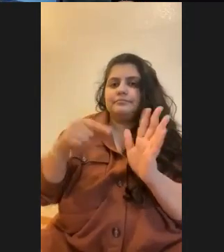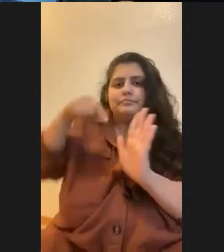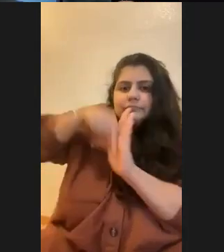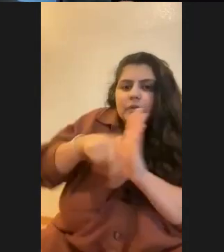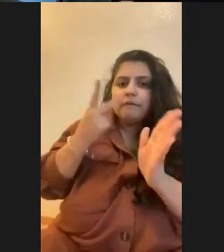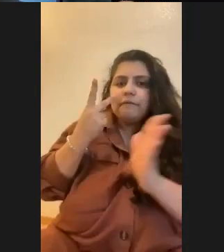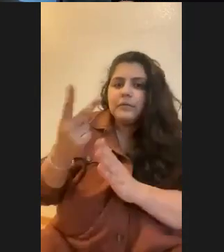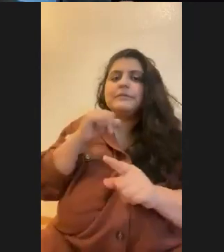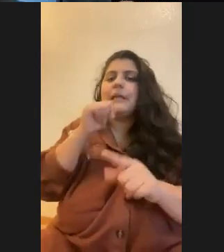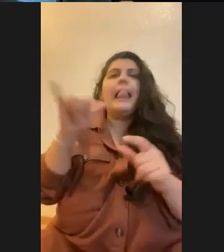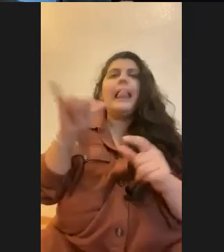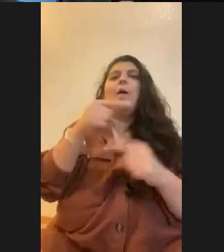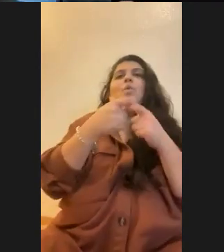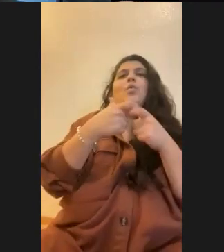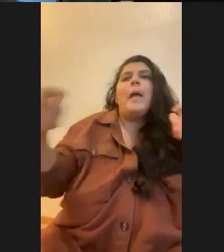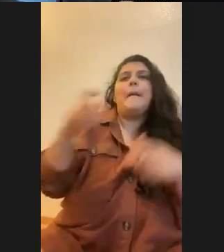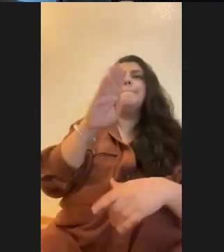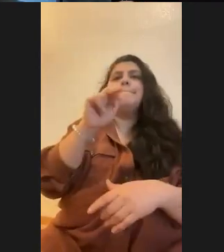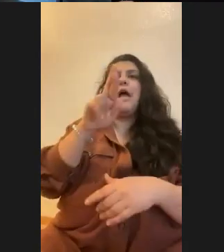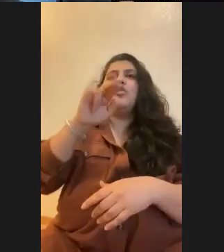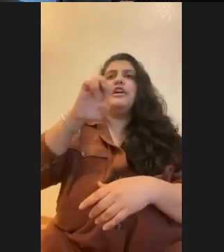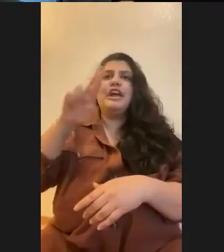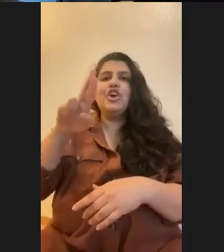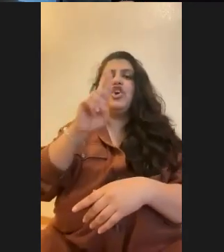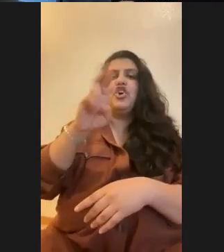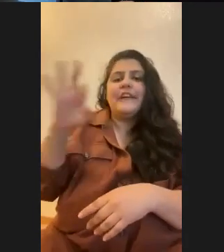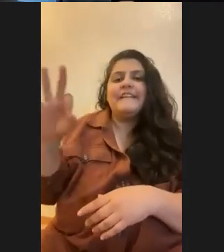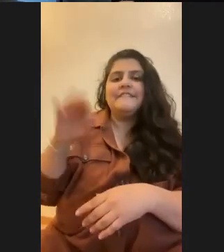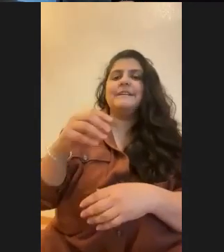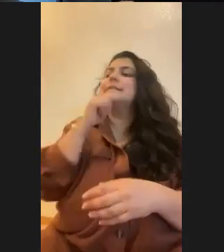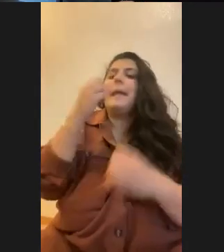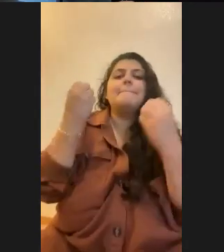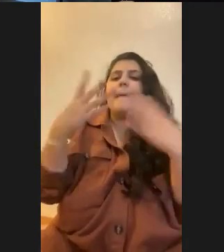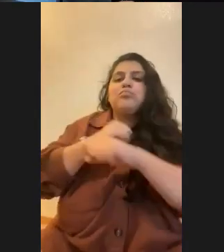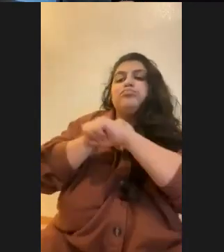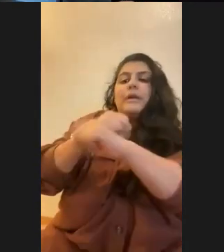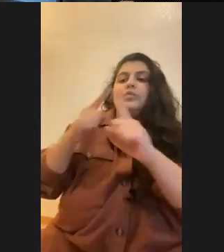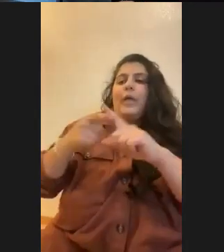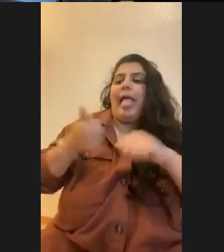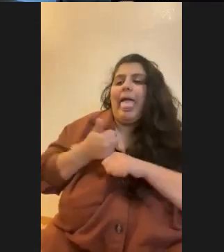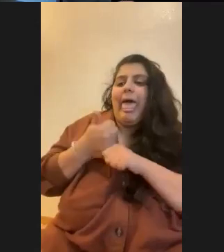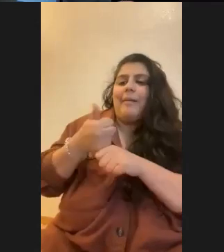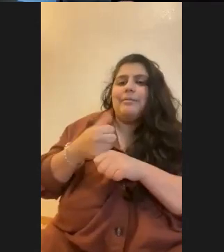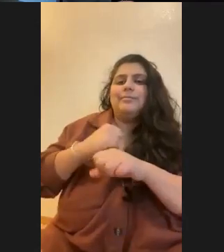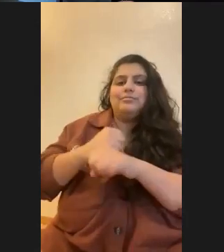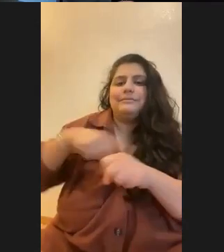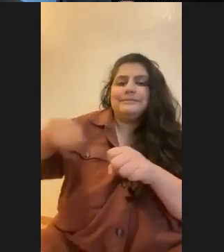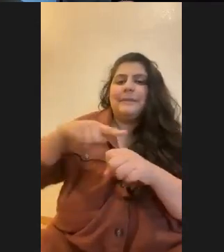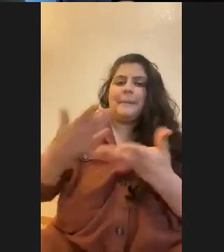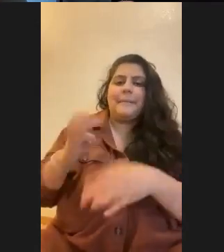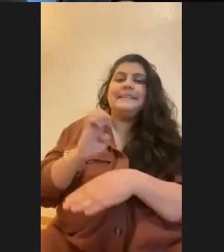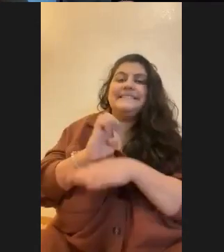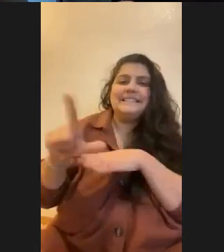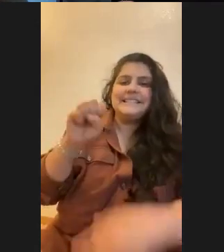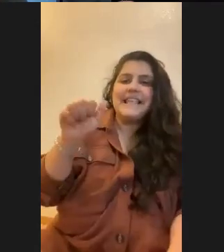reef or reefs where there's a lot of like protection there to try and keep them preserved. And so it might be San Salvador just because it really shows what the